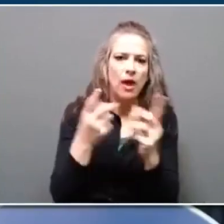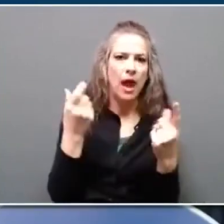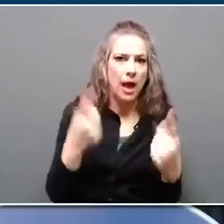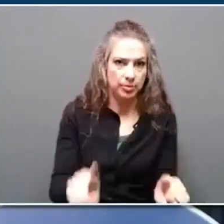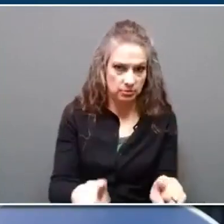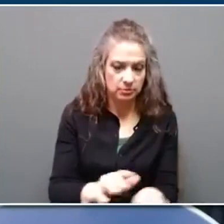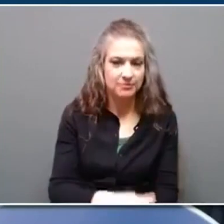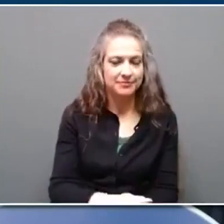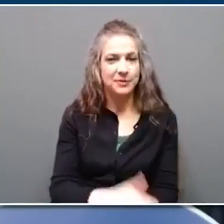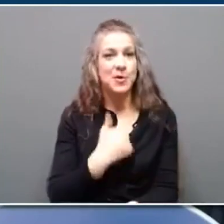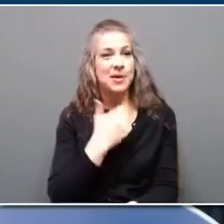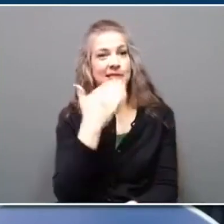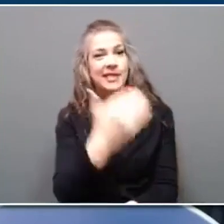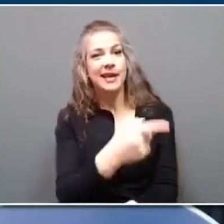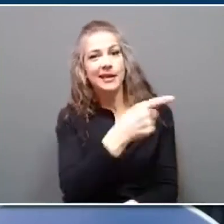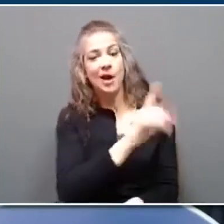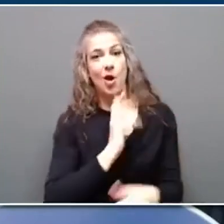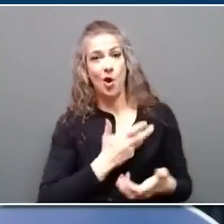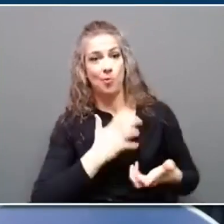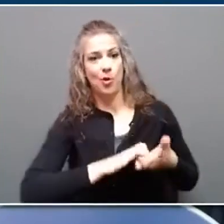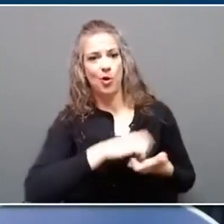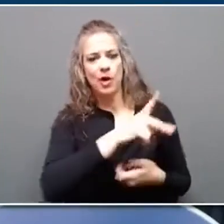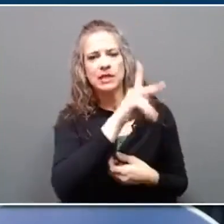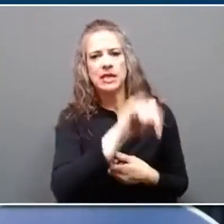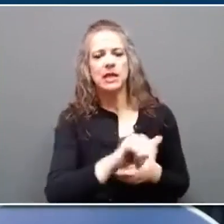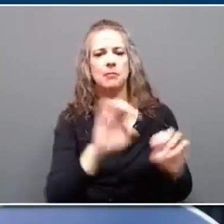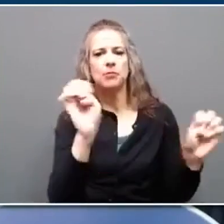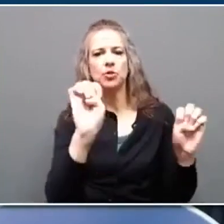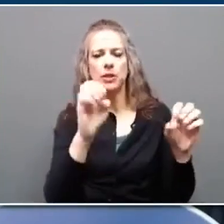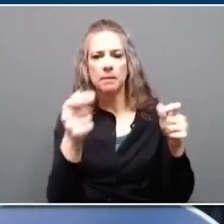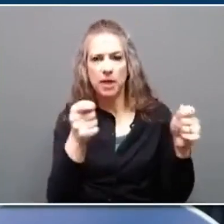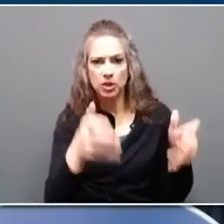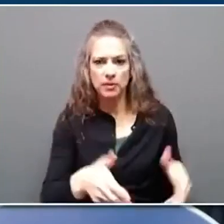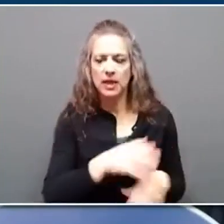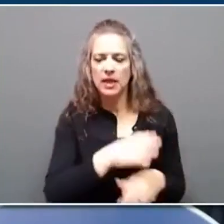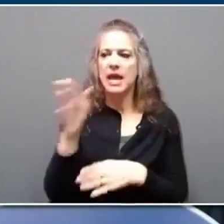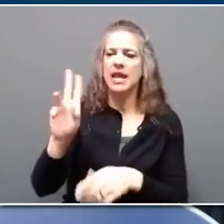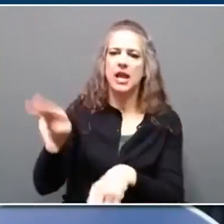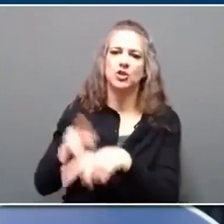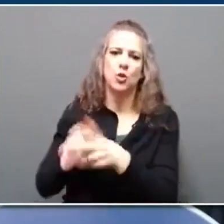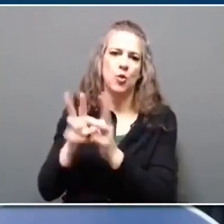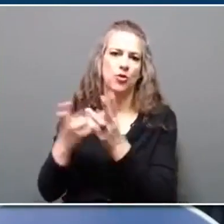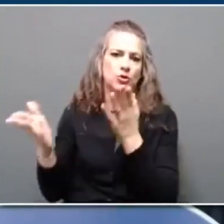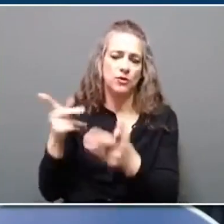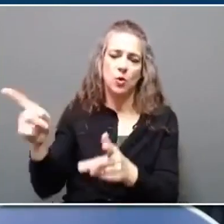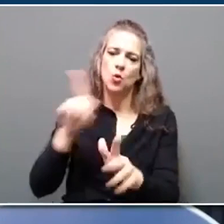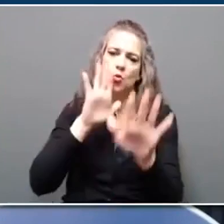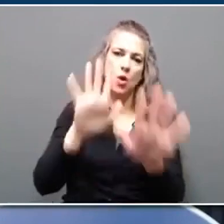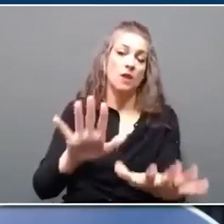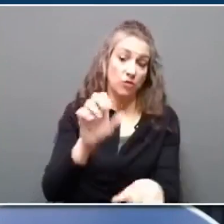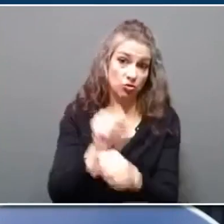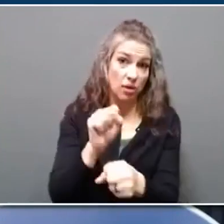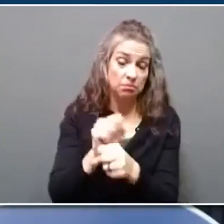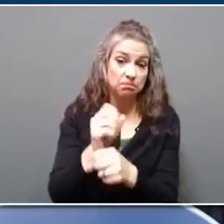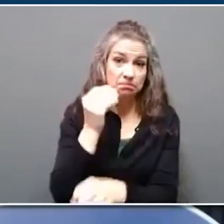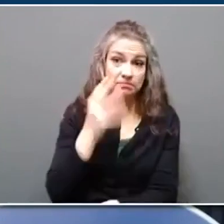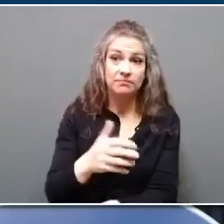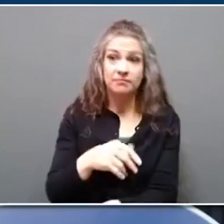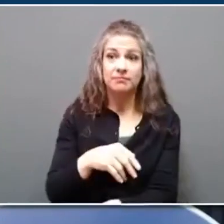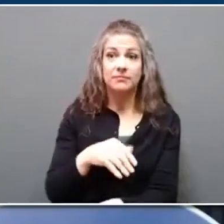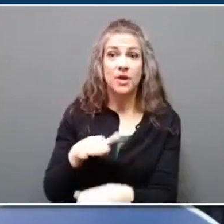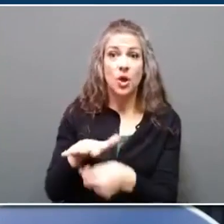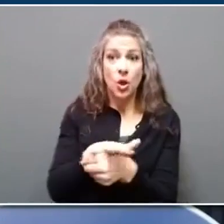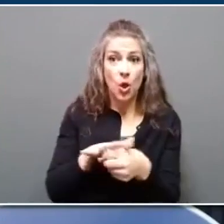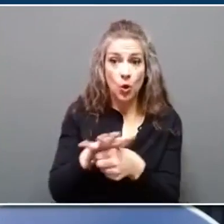partners at Kentucky Emergency Management and the National Weather Service that do a great job, local emergency